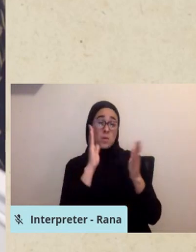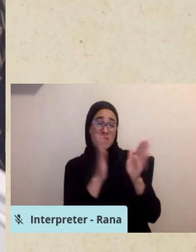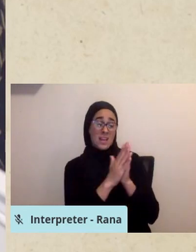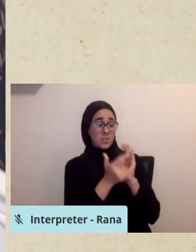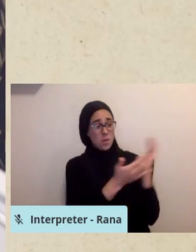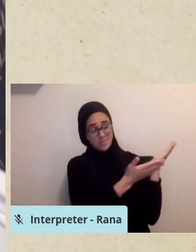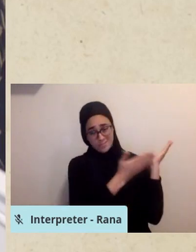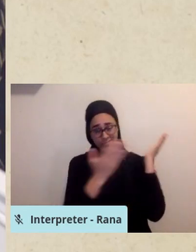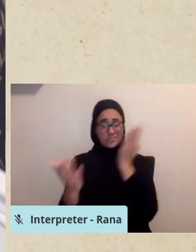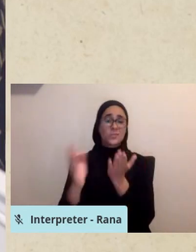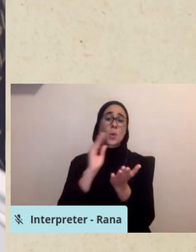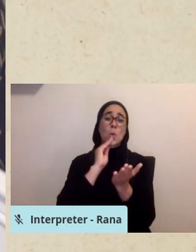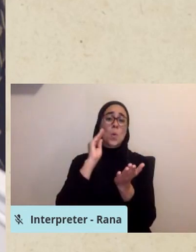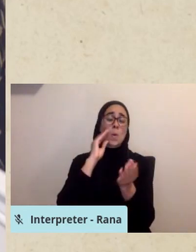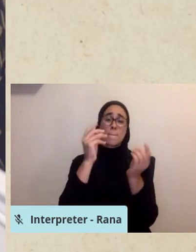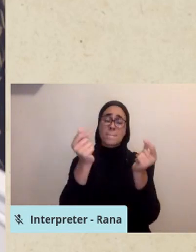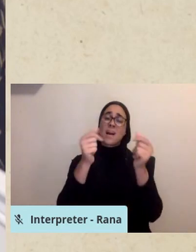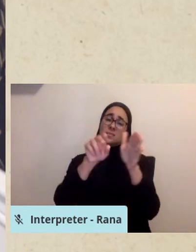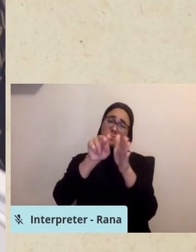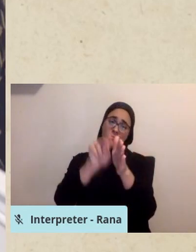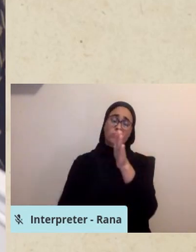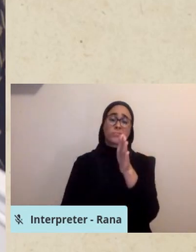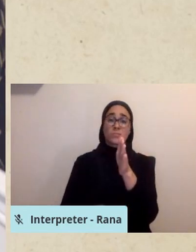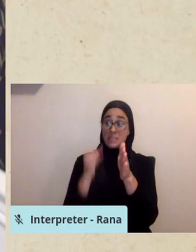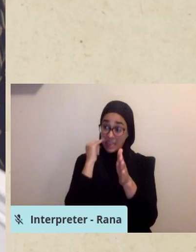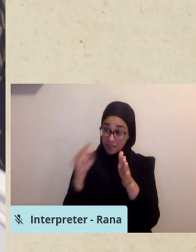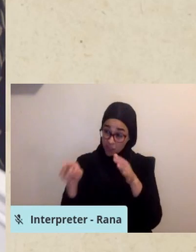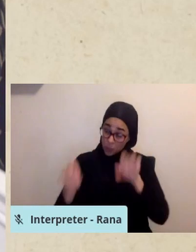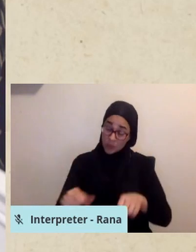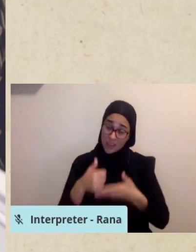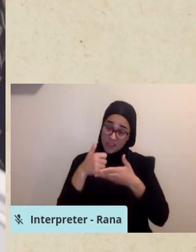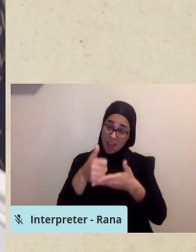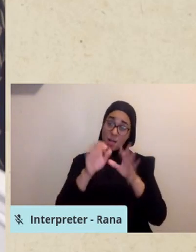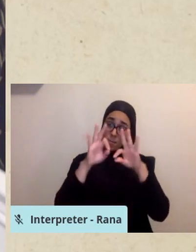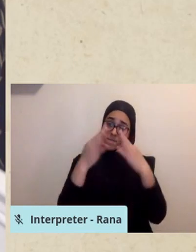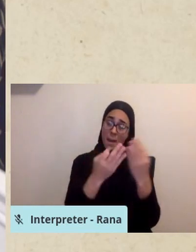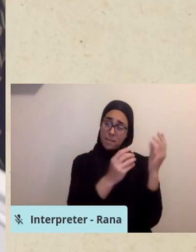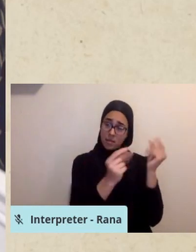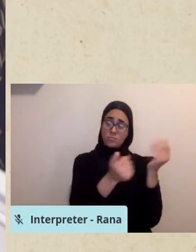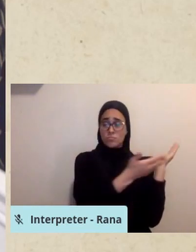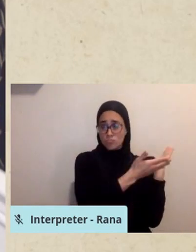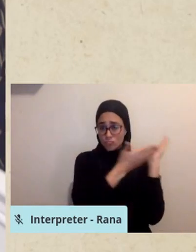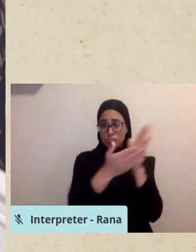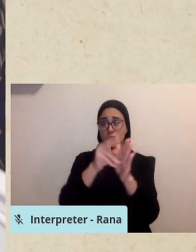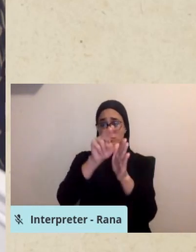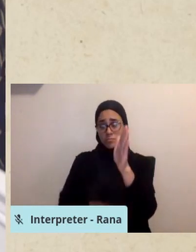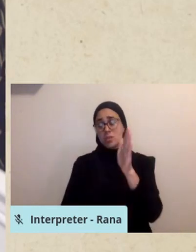Any support in facilitating and expediting the process would be invaluable.